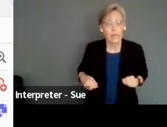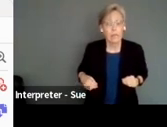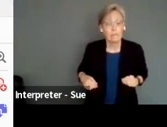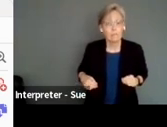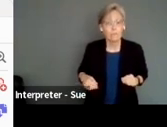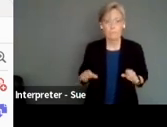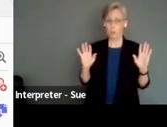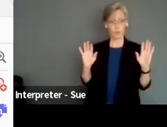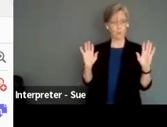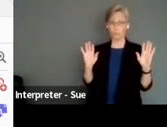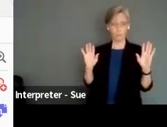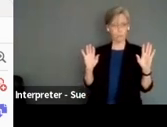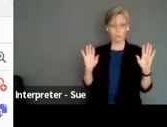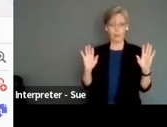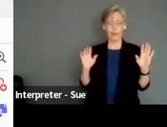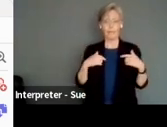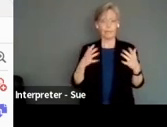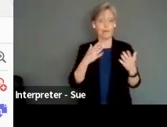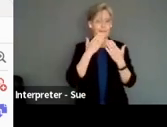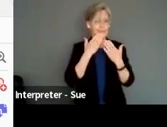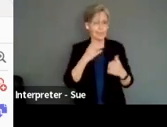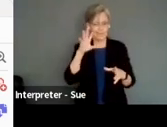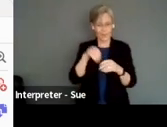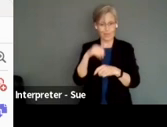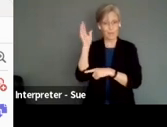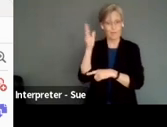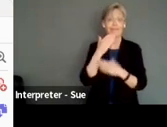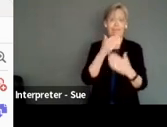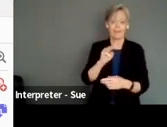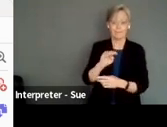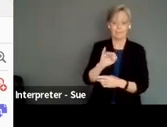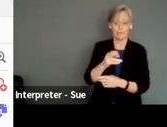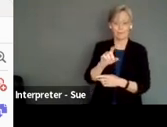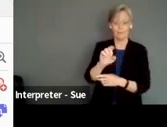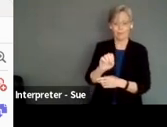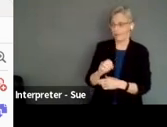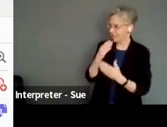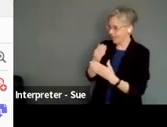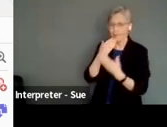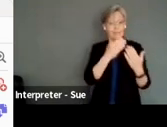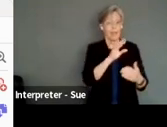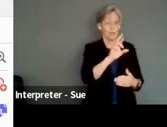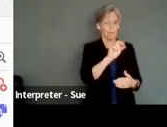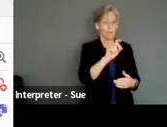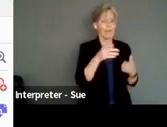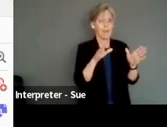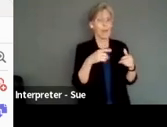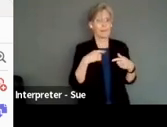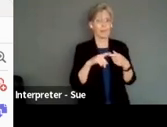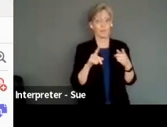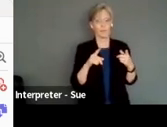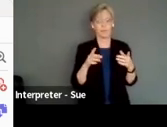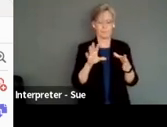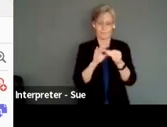No, I just want to say that I'm grateful to be part of this presentation. So thank you, Michelle. Thank you. And thank you, Brad, for letting me expand the